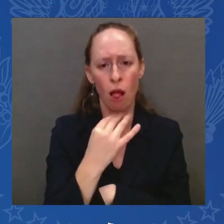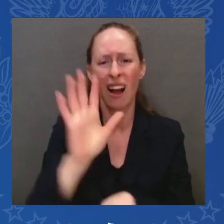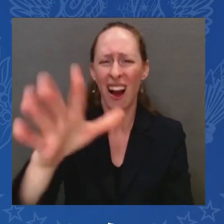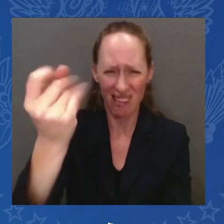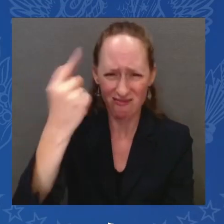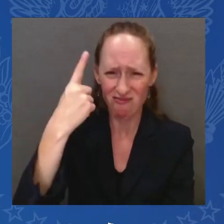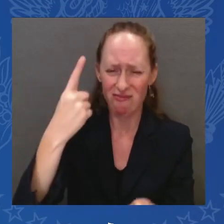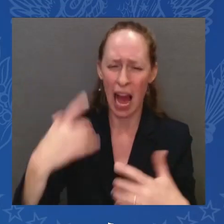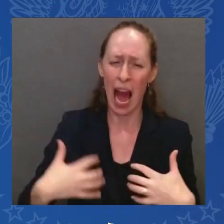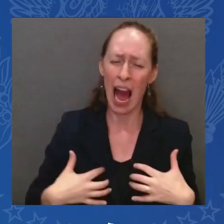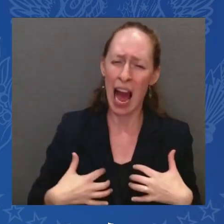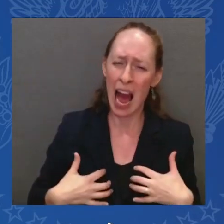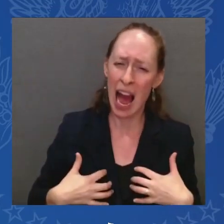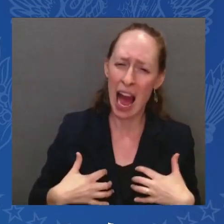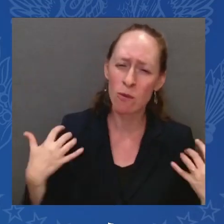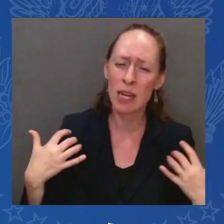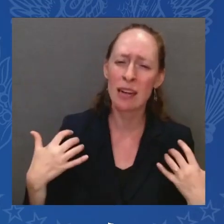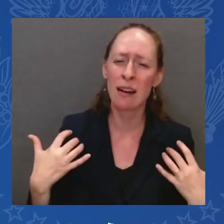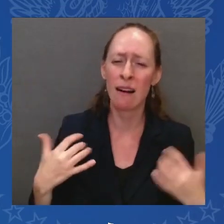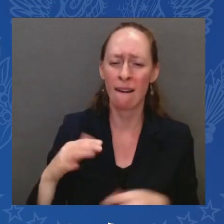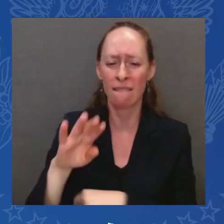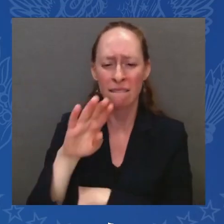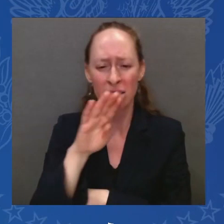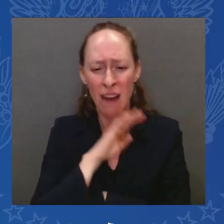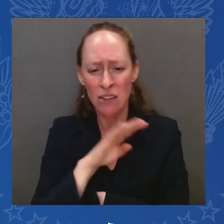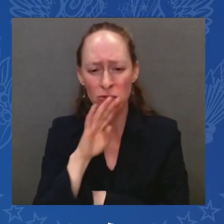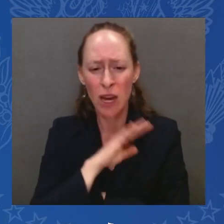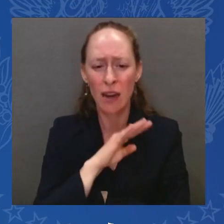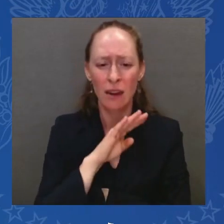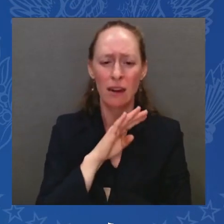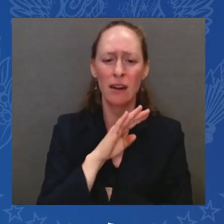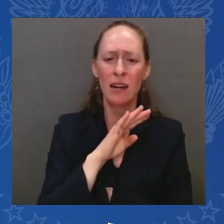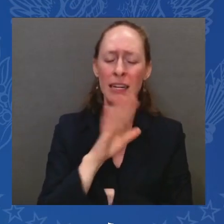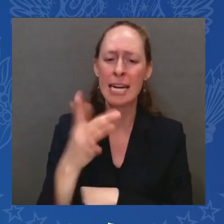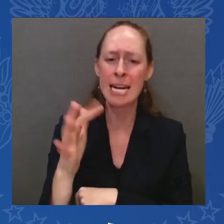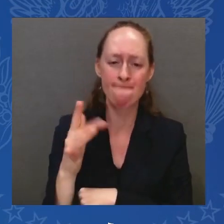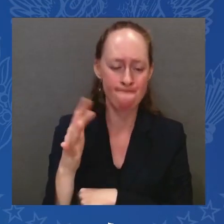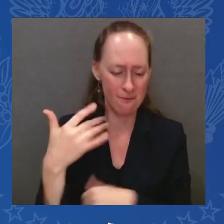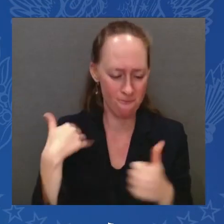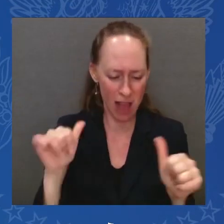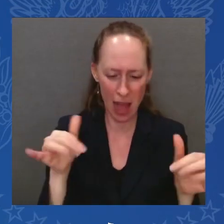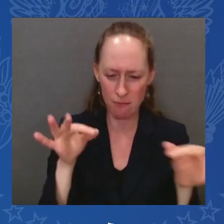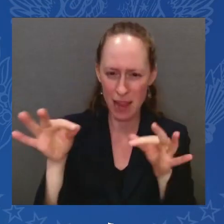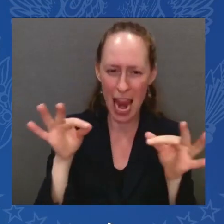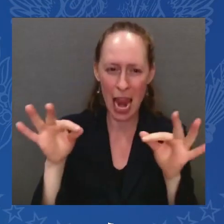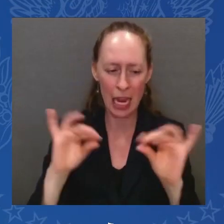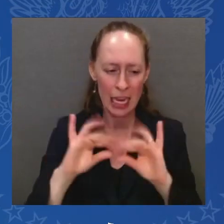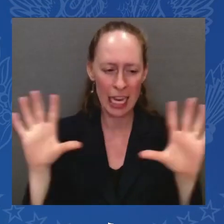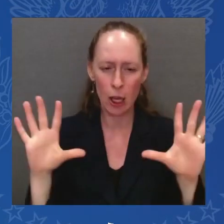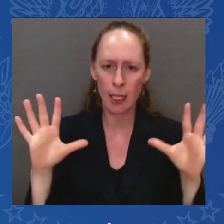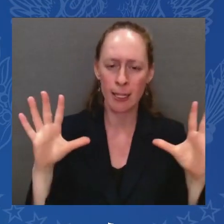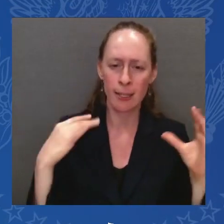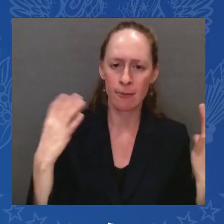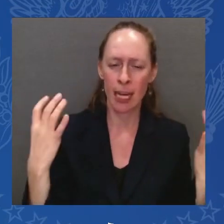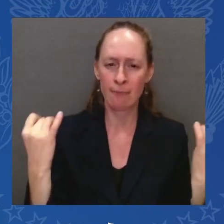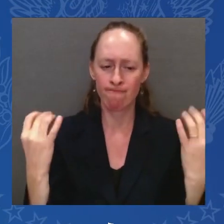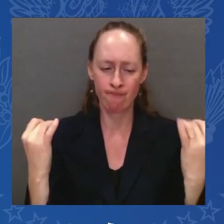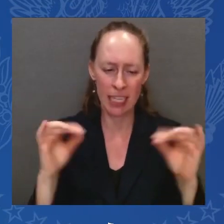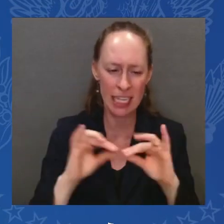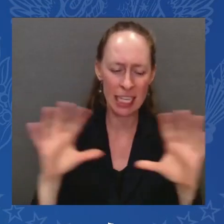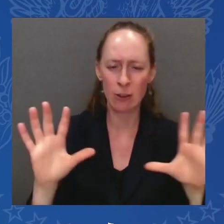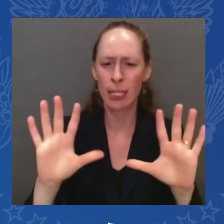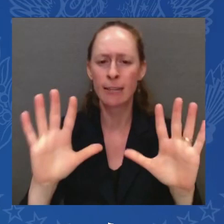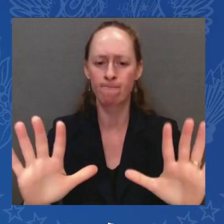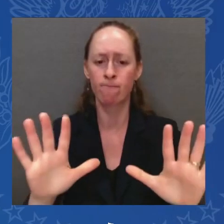explain it that exists is that they operate by the rules of war. the